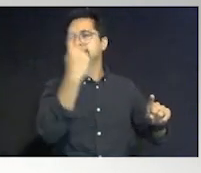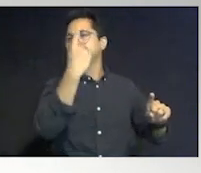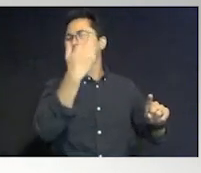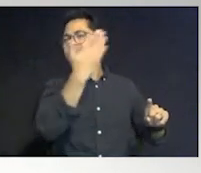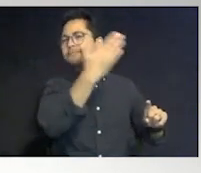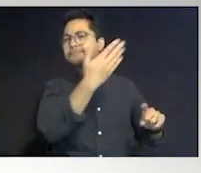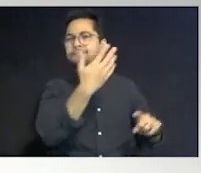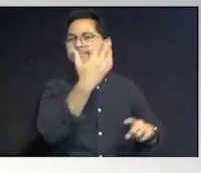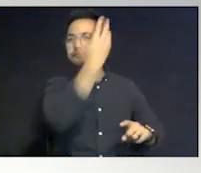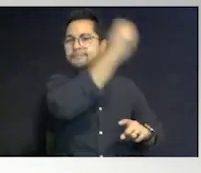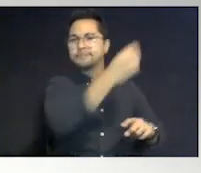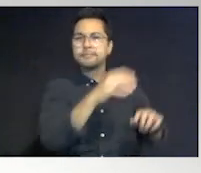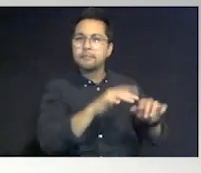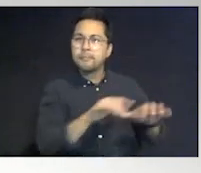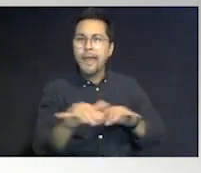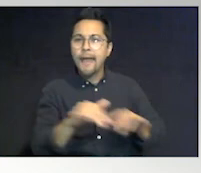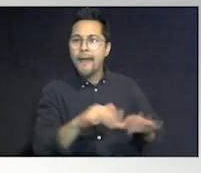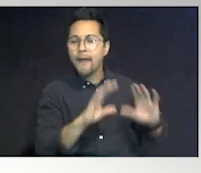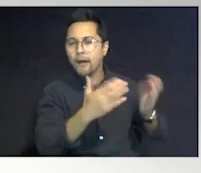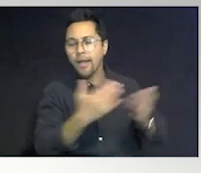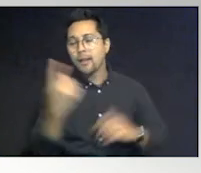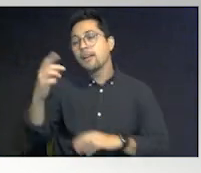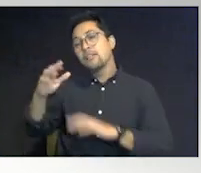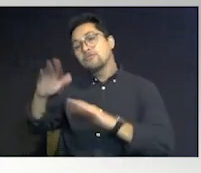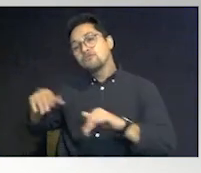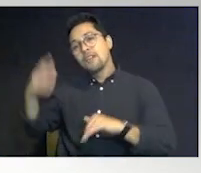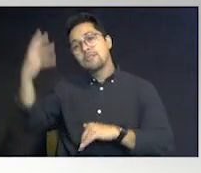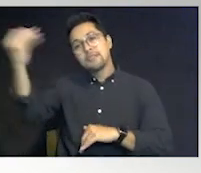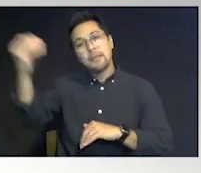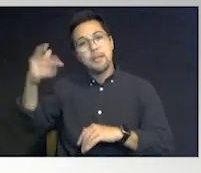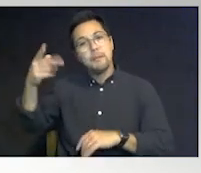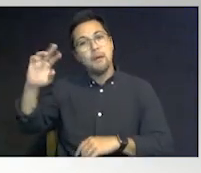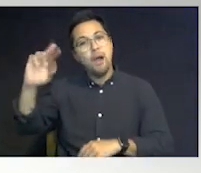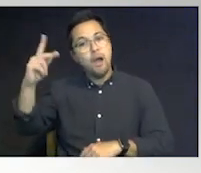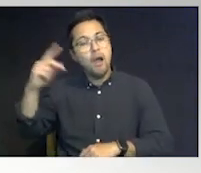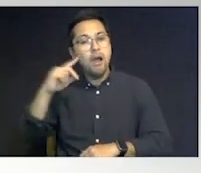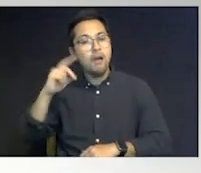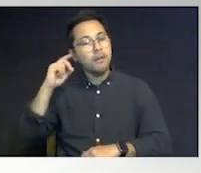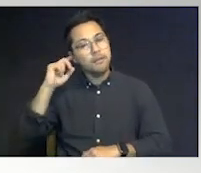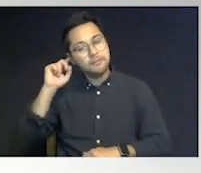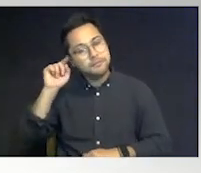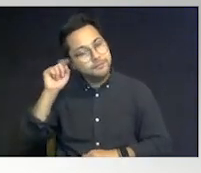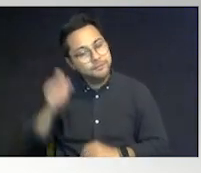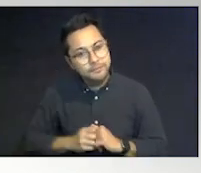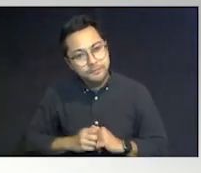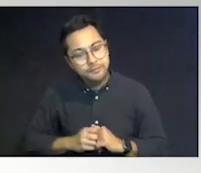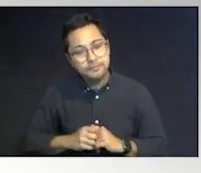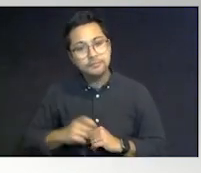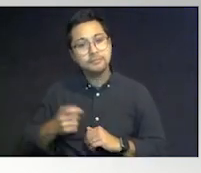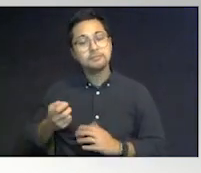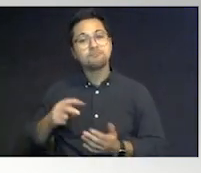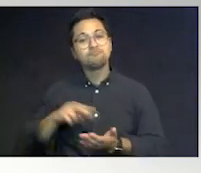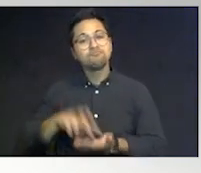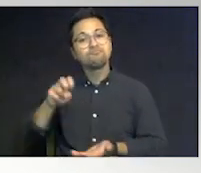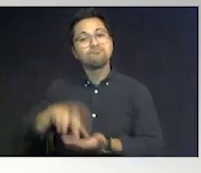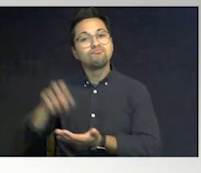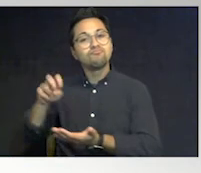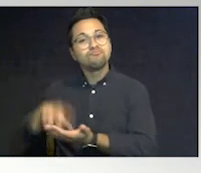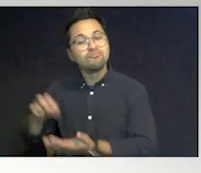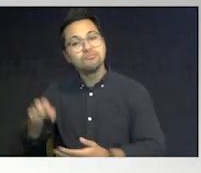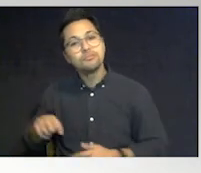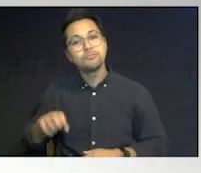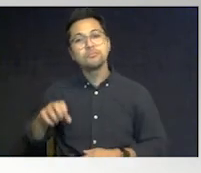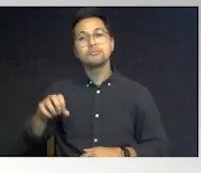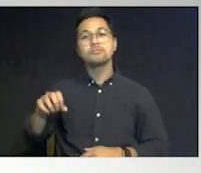doing piano classes or something and the child is in the park playing and stimming. He is hopping along, stimming